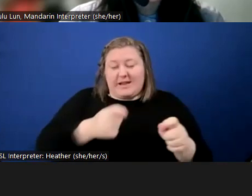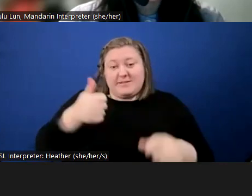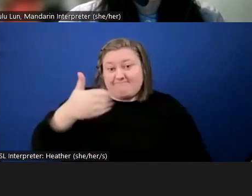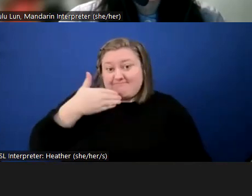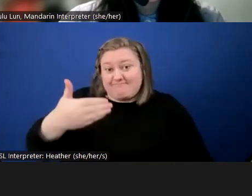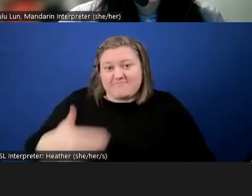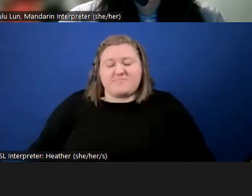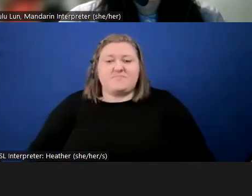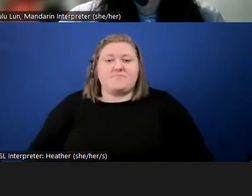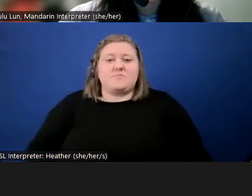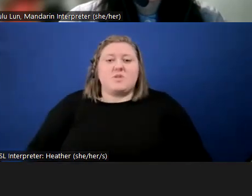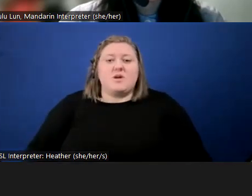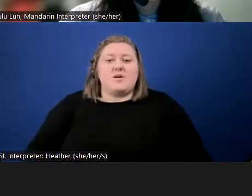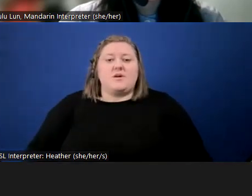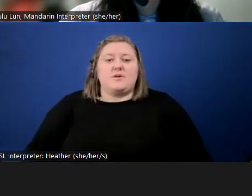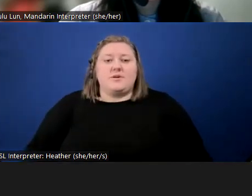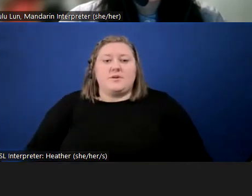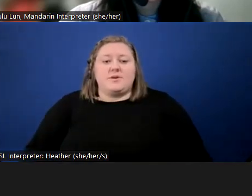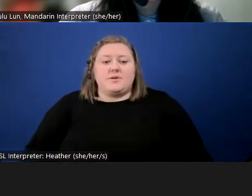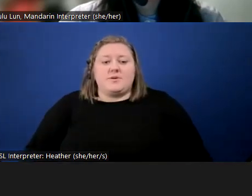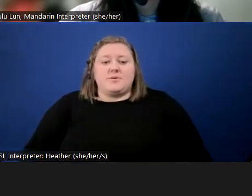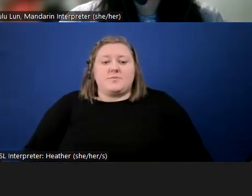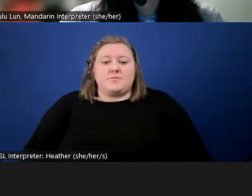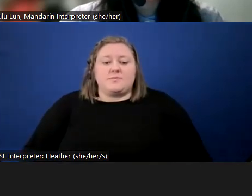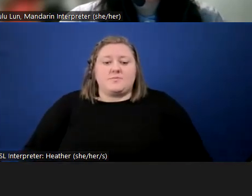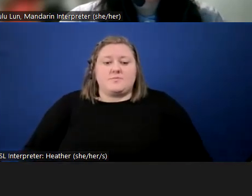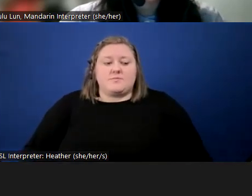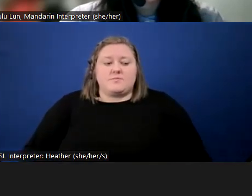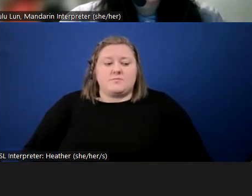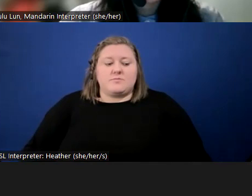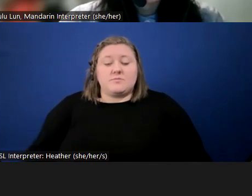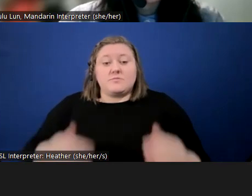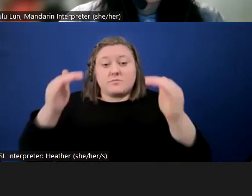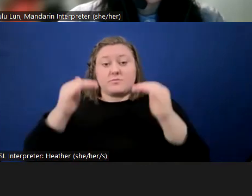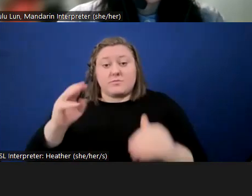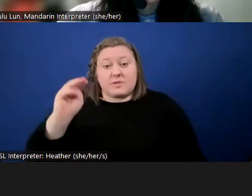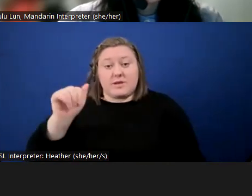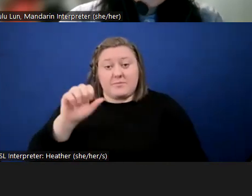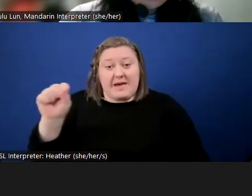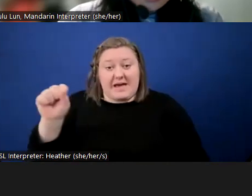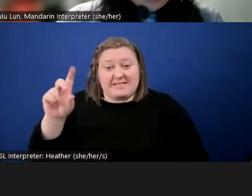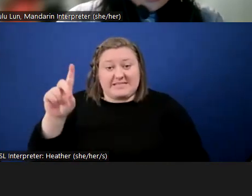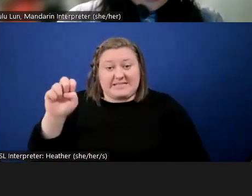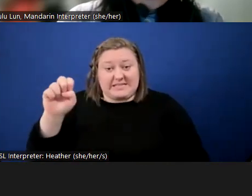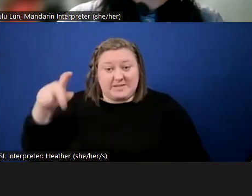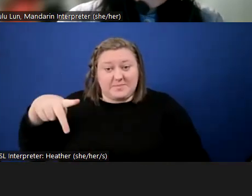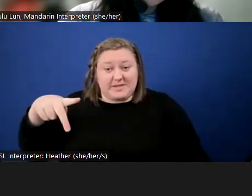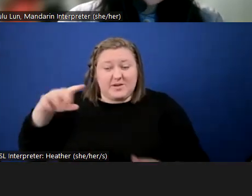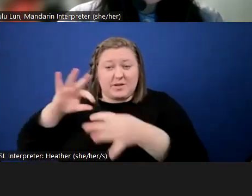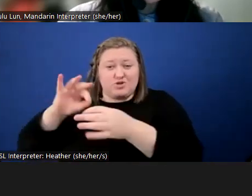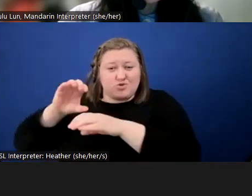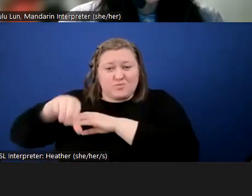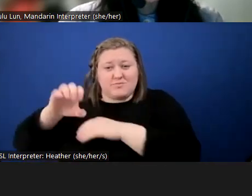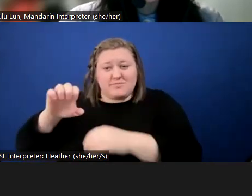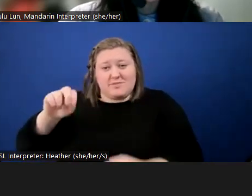We'd like to see that MassDEP talk about the enforcement actions that they're